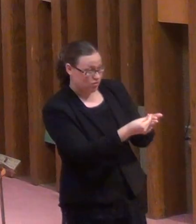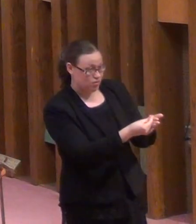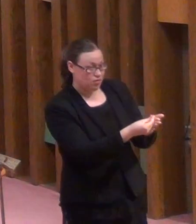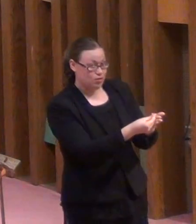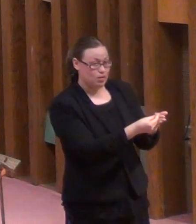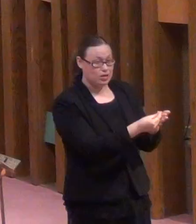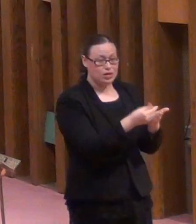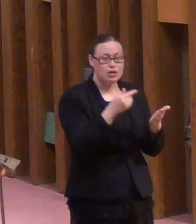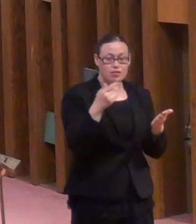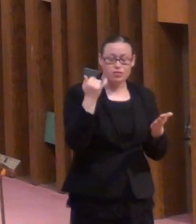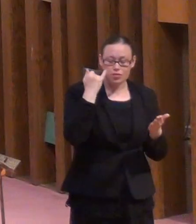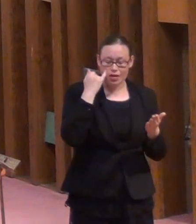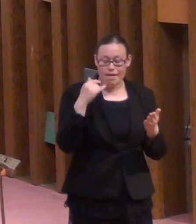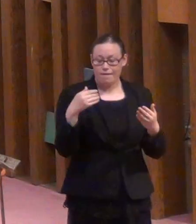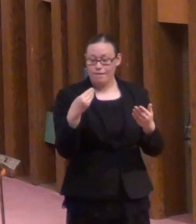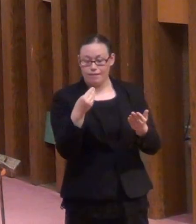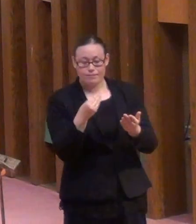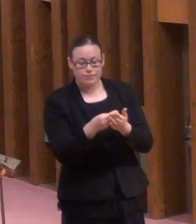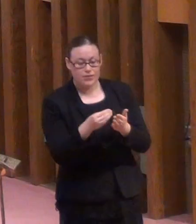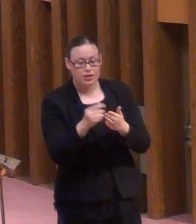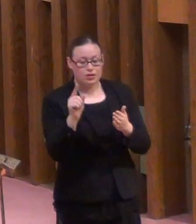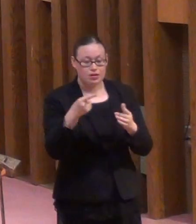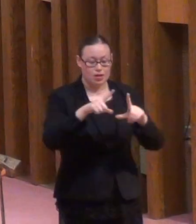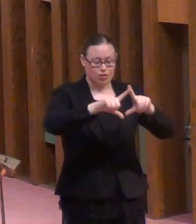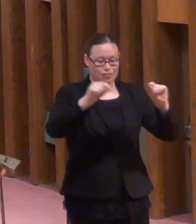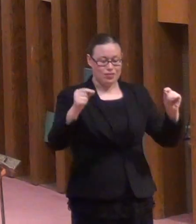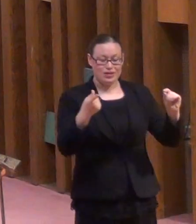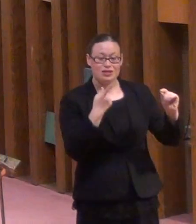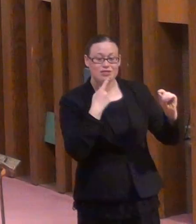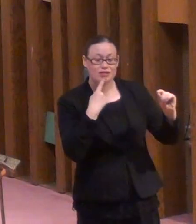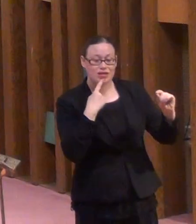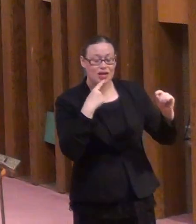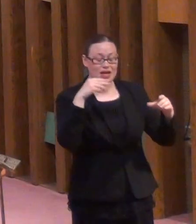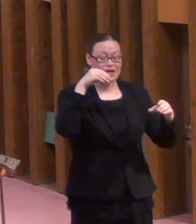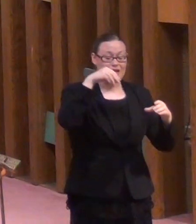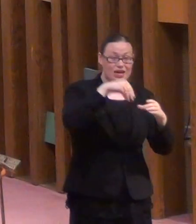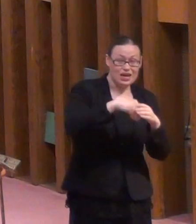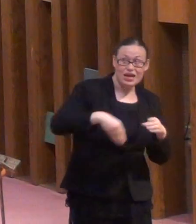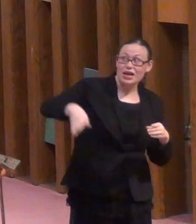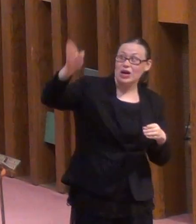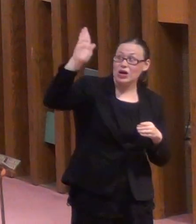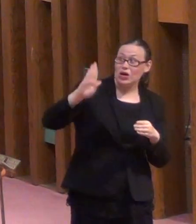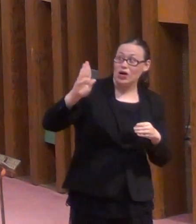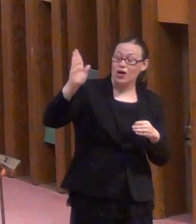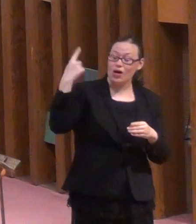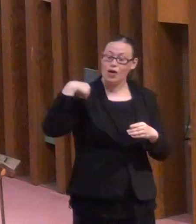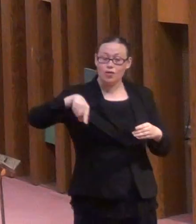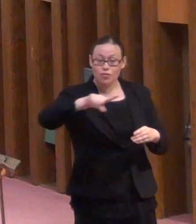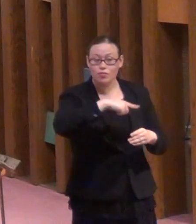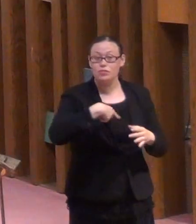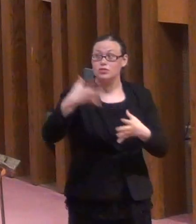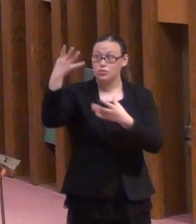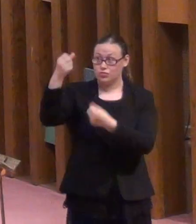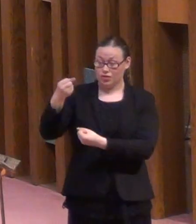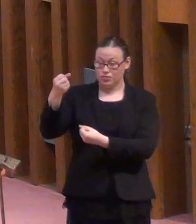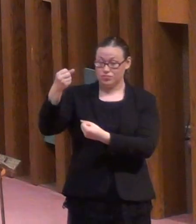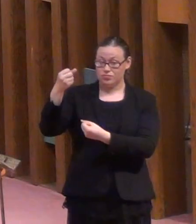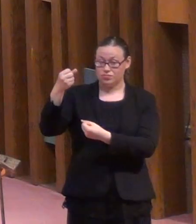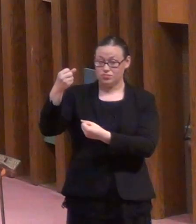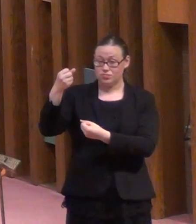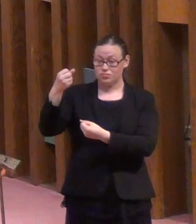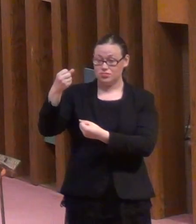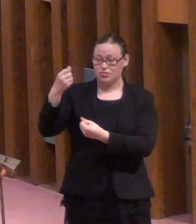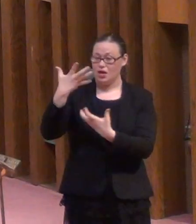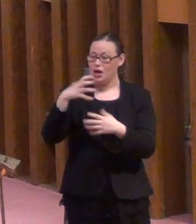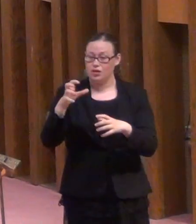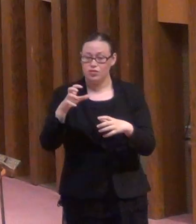does it say? In God. We trust. I don't want